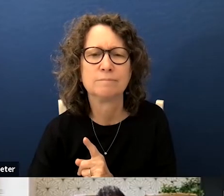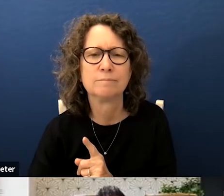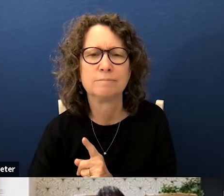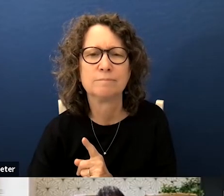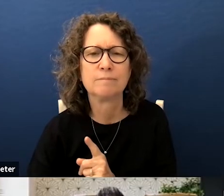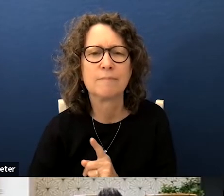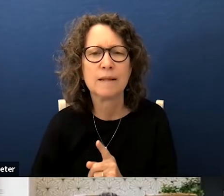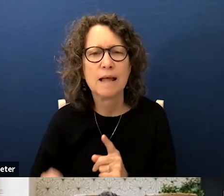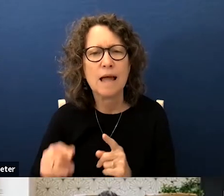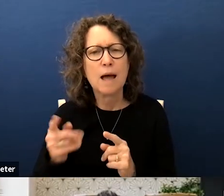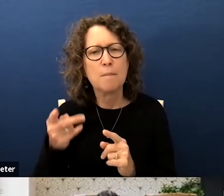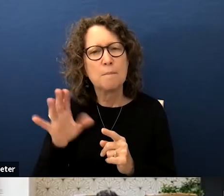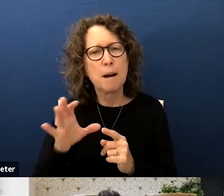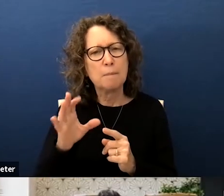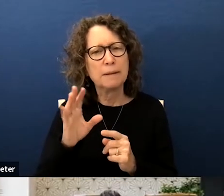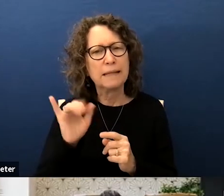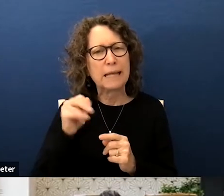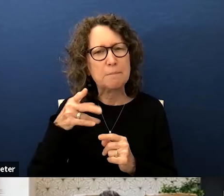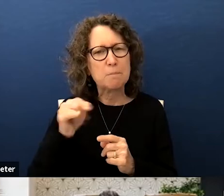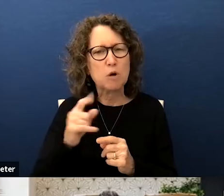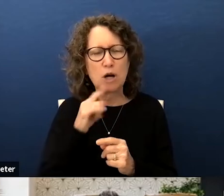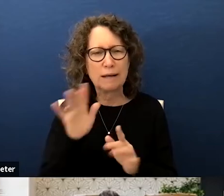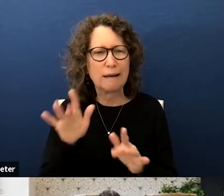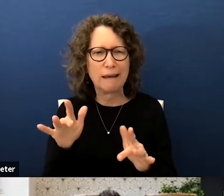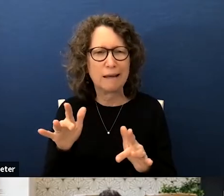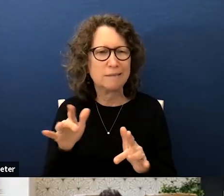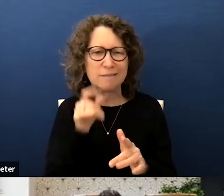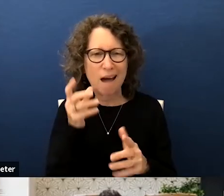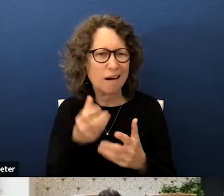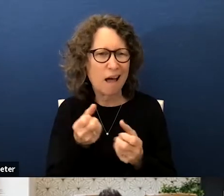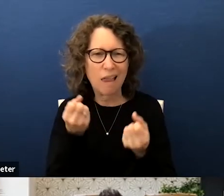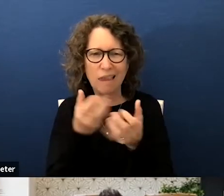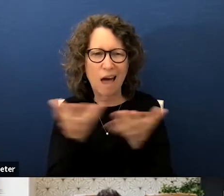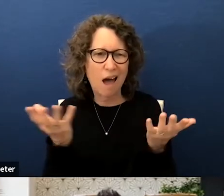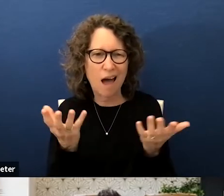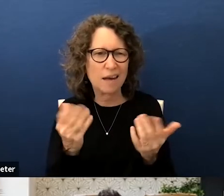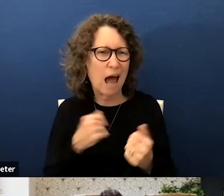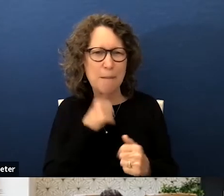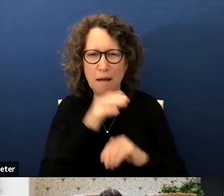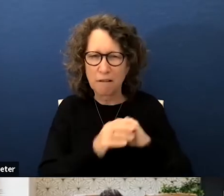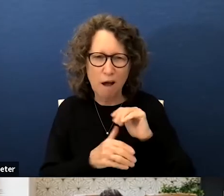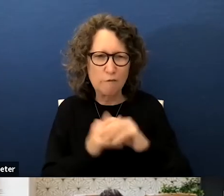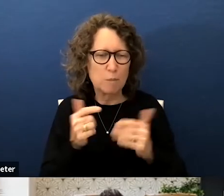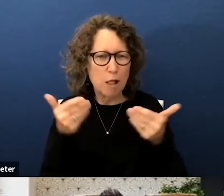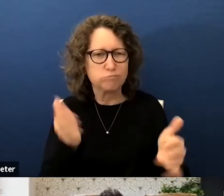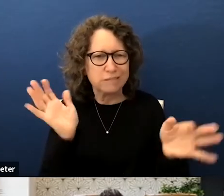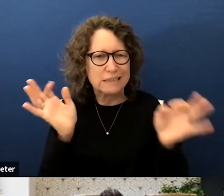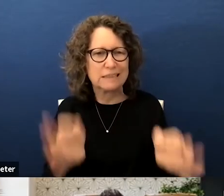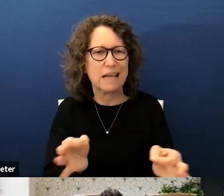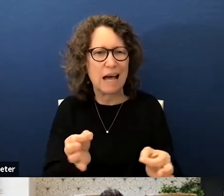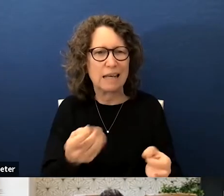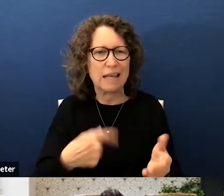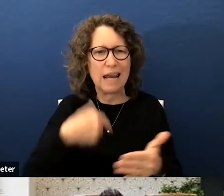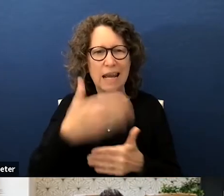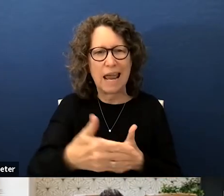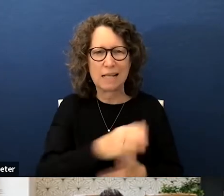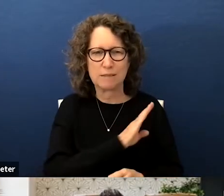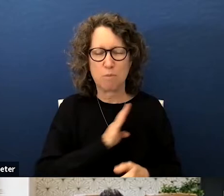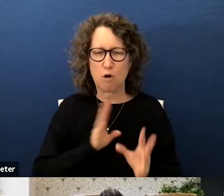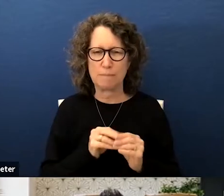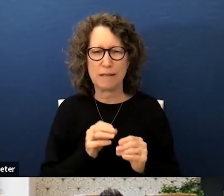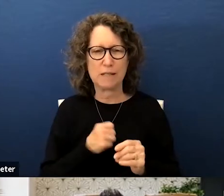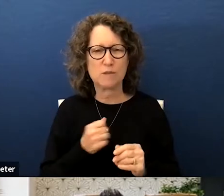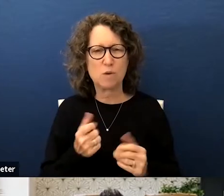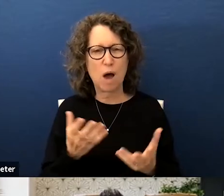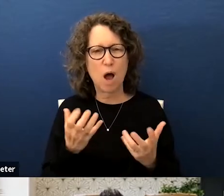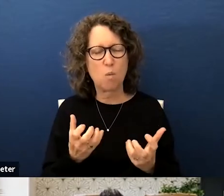input has been very light and it makes that just makes me uncomfortable going into a decision next board meeting and so i just